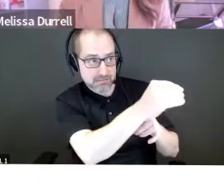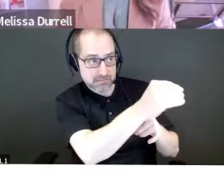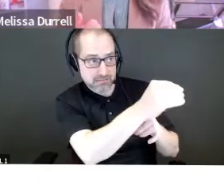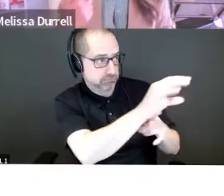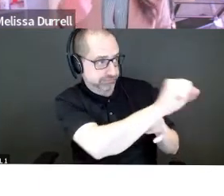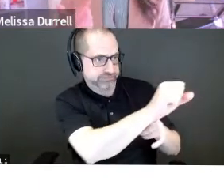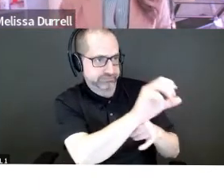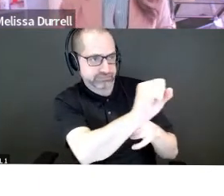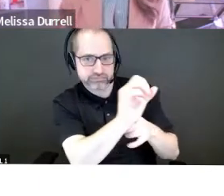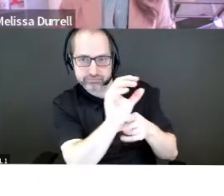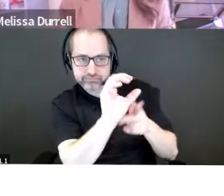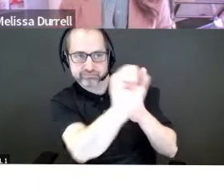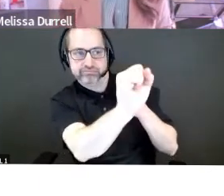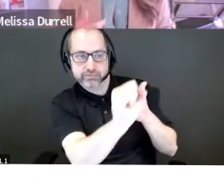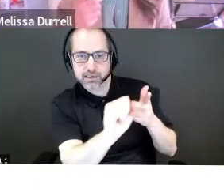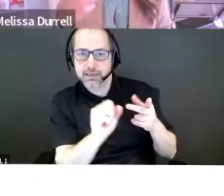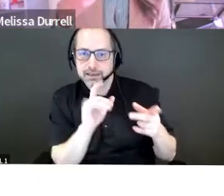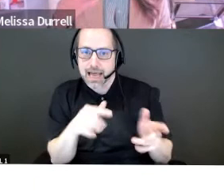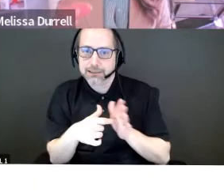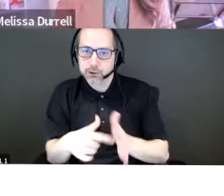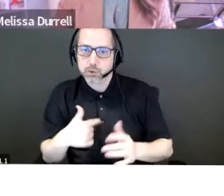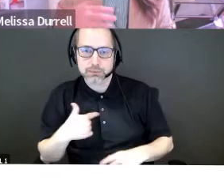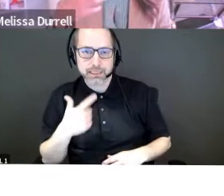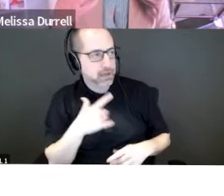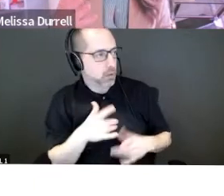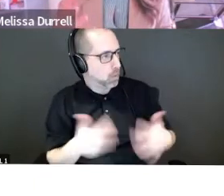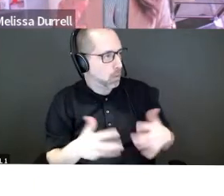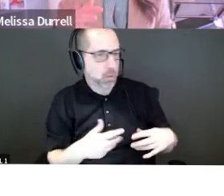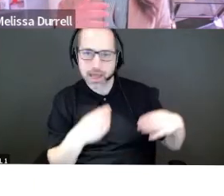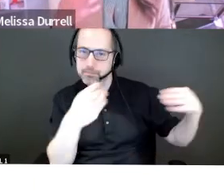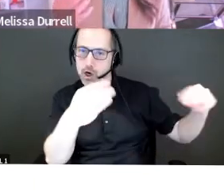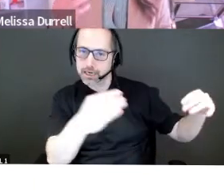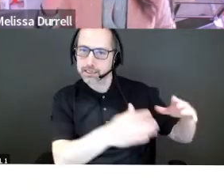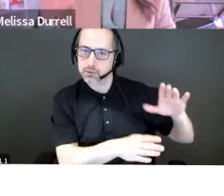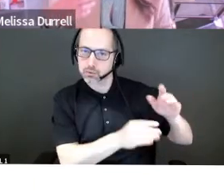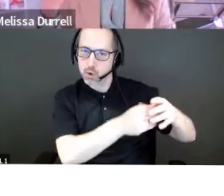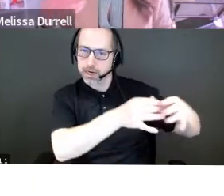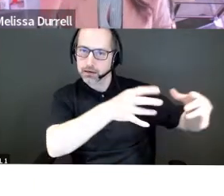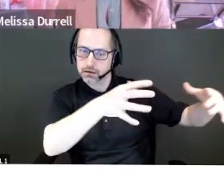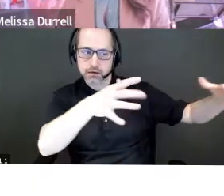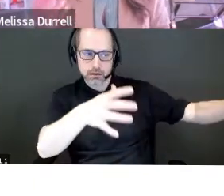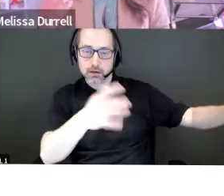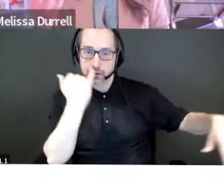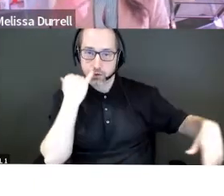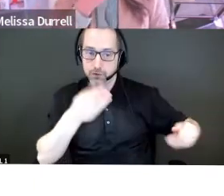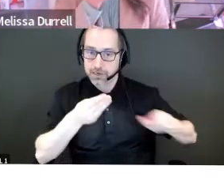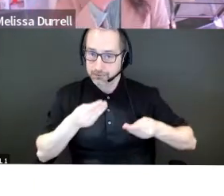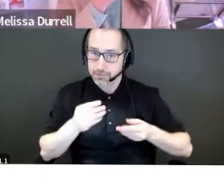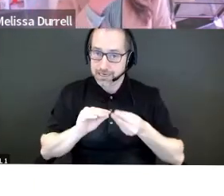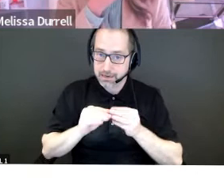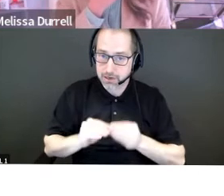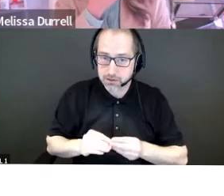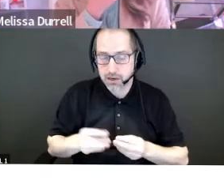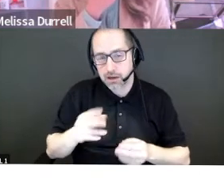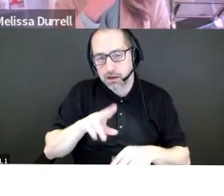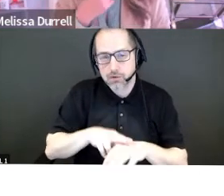industry that there's interest in it. And so if you can give me some numbers around that, like, of course we all have FOMO. We're like, is this